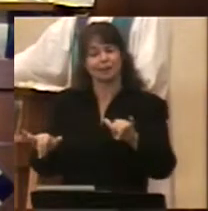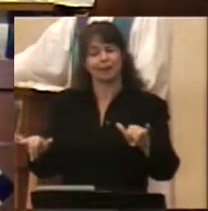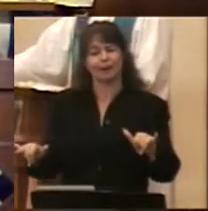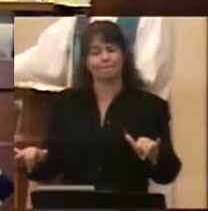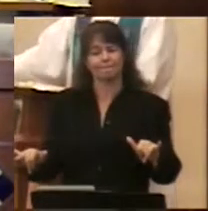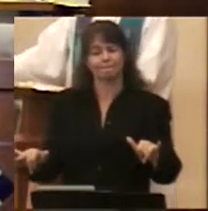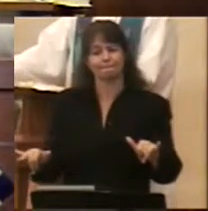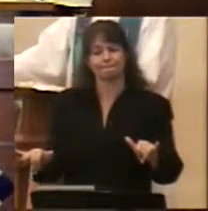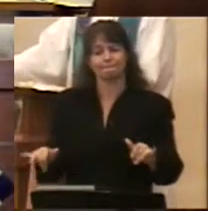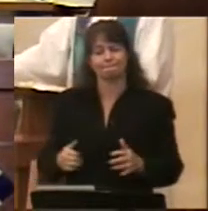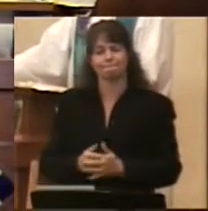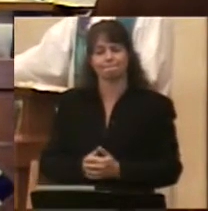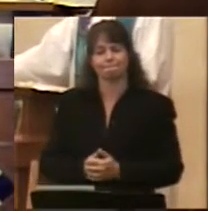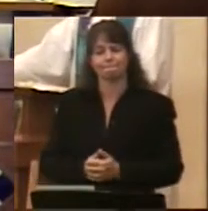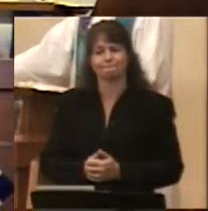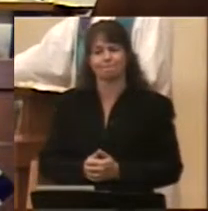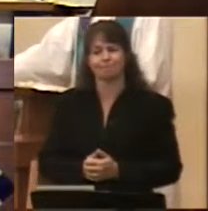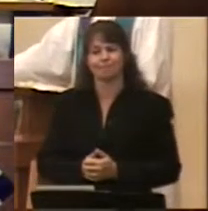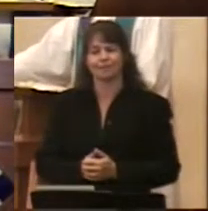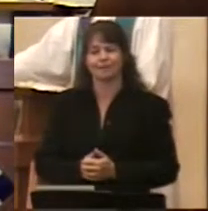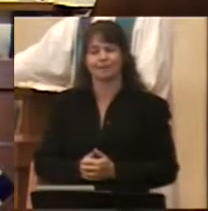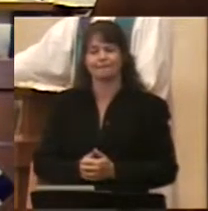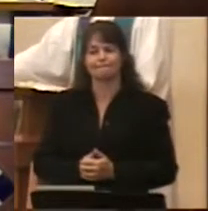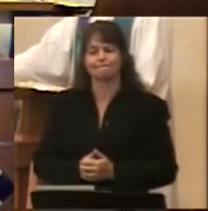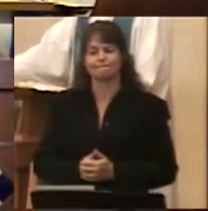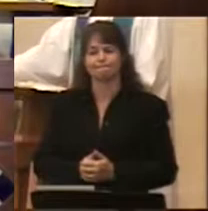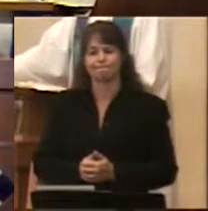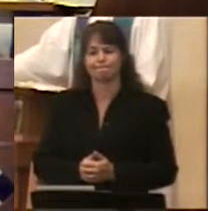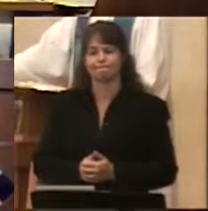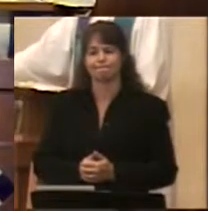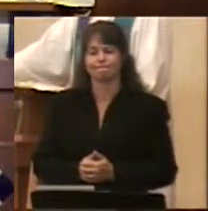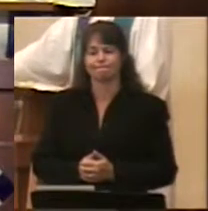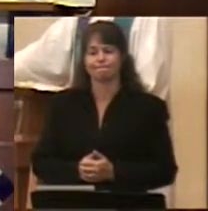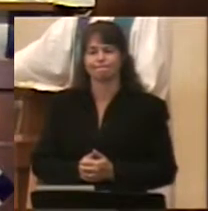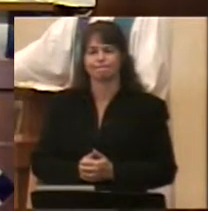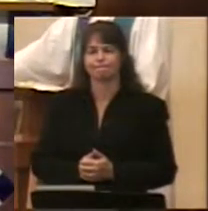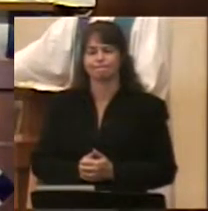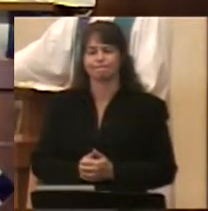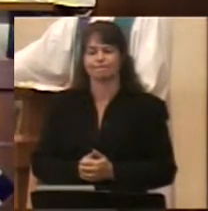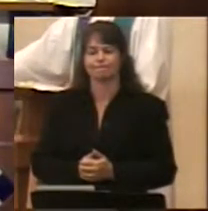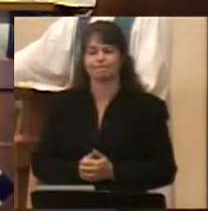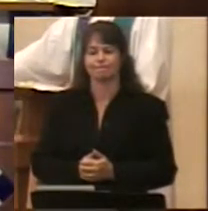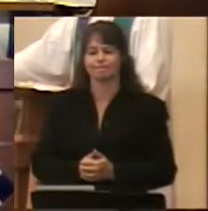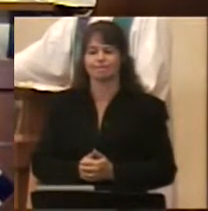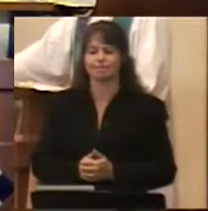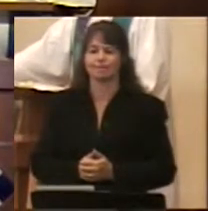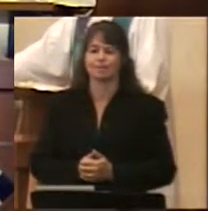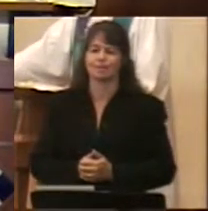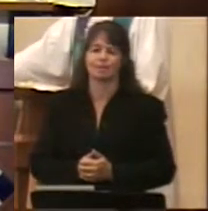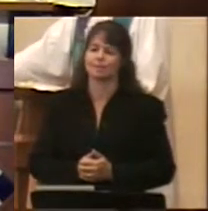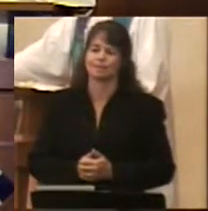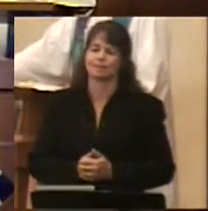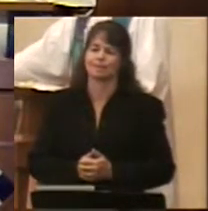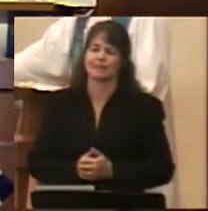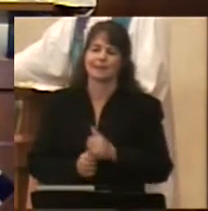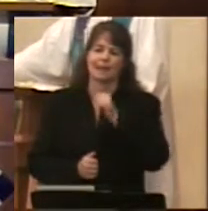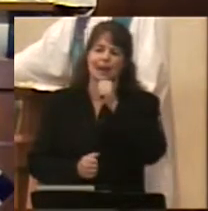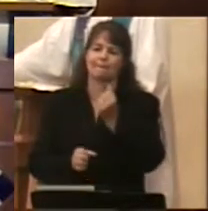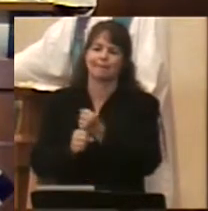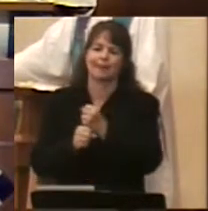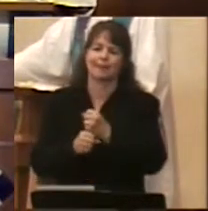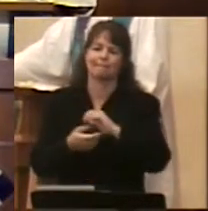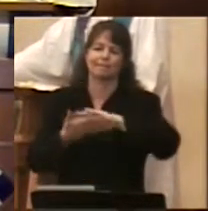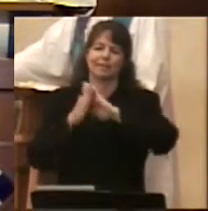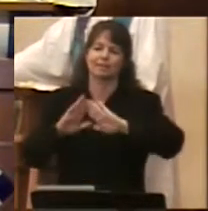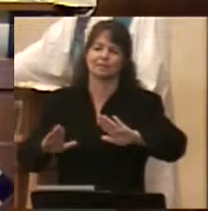and that might give us pause, especially at Oshkosh, but even this will not make peace